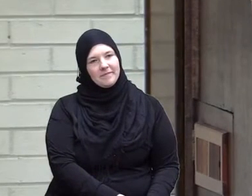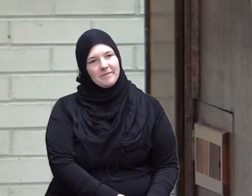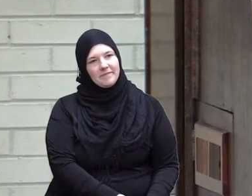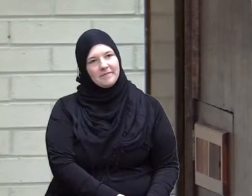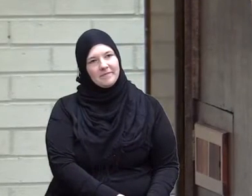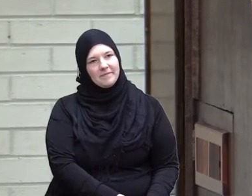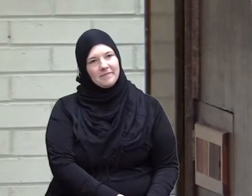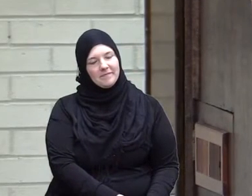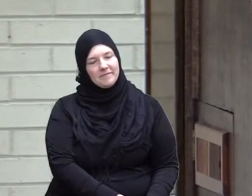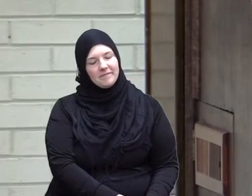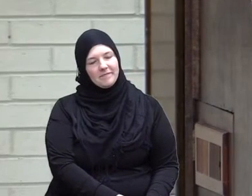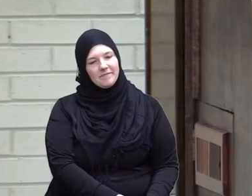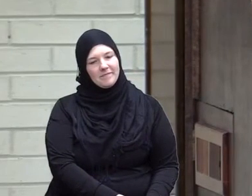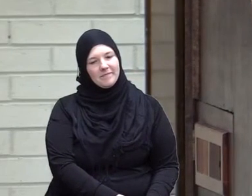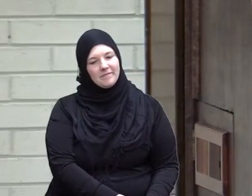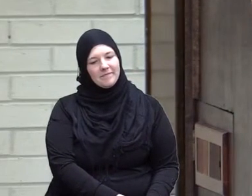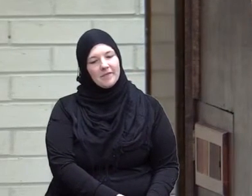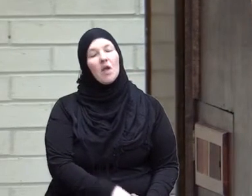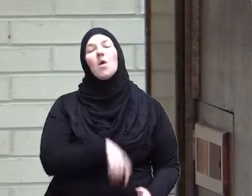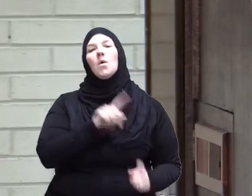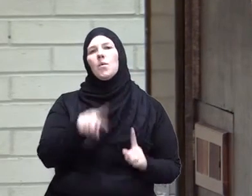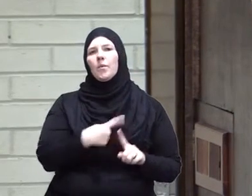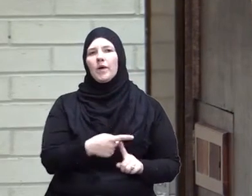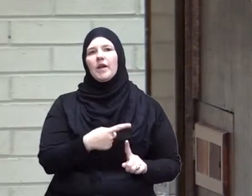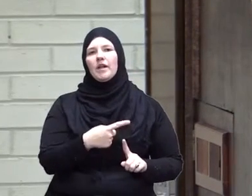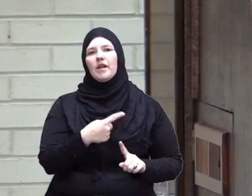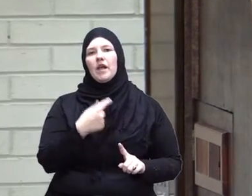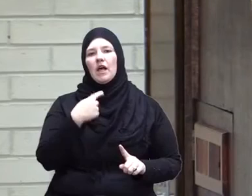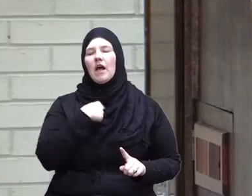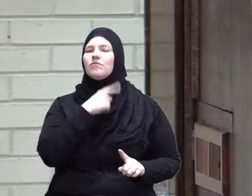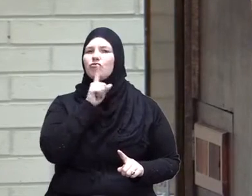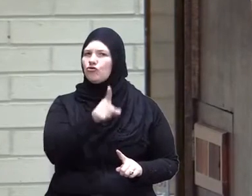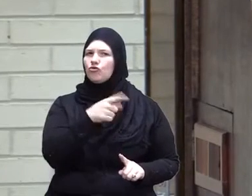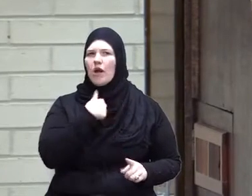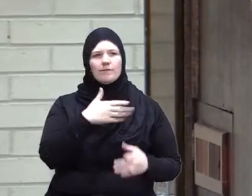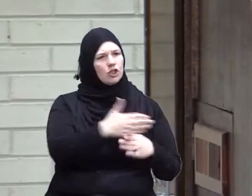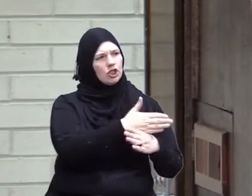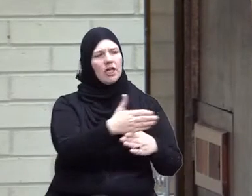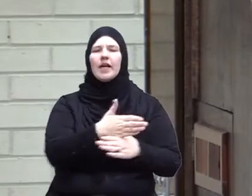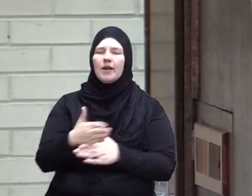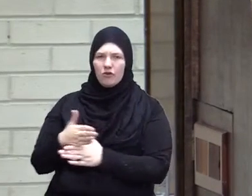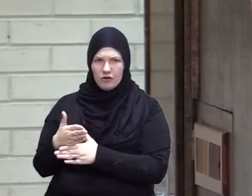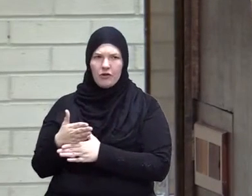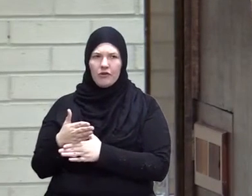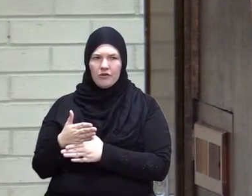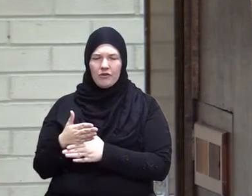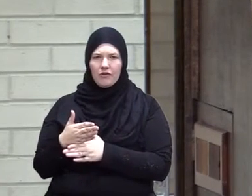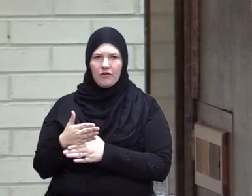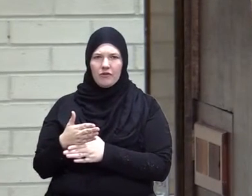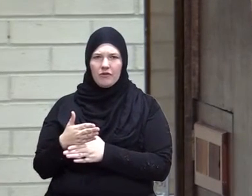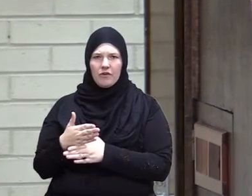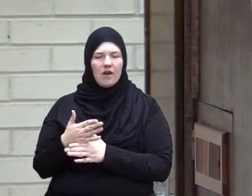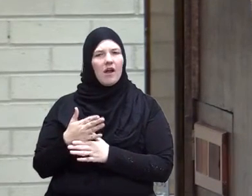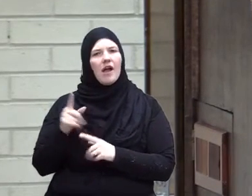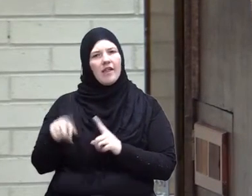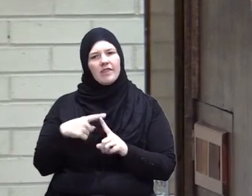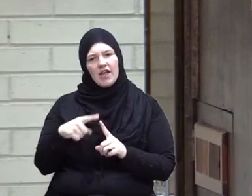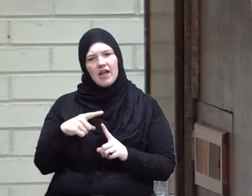When I am short of anything I am sharing I feel ashamed of myself